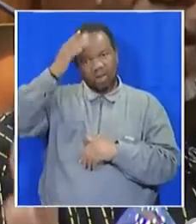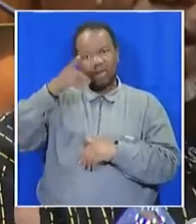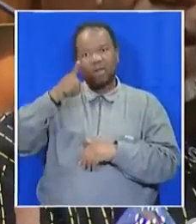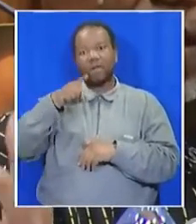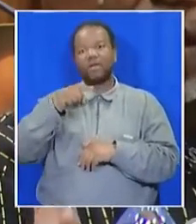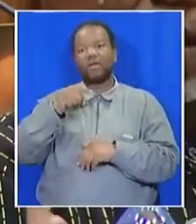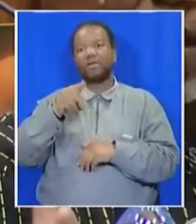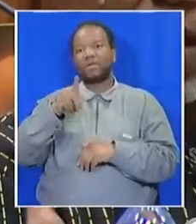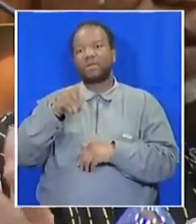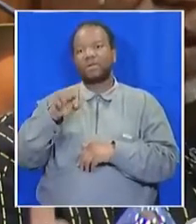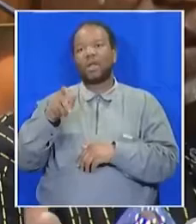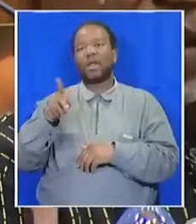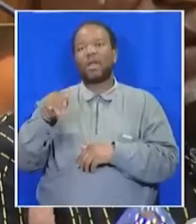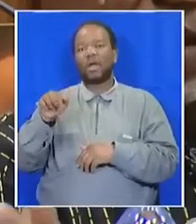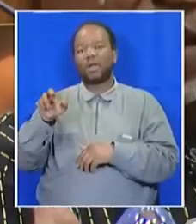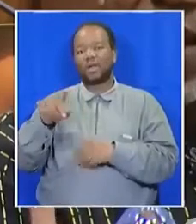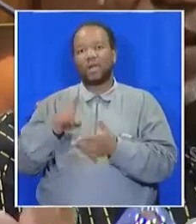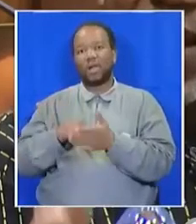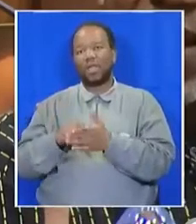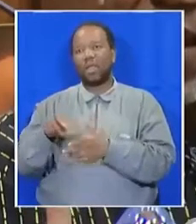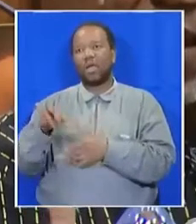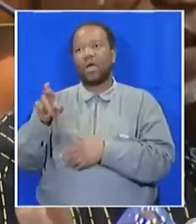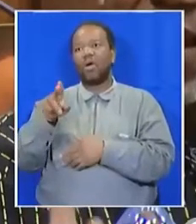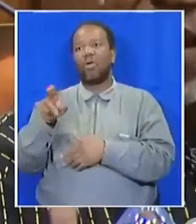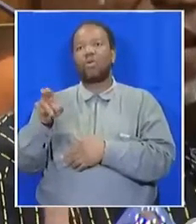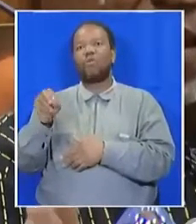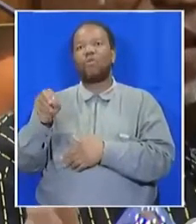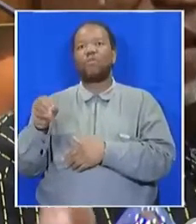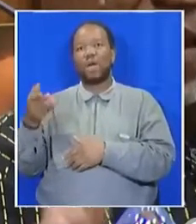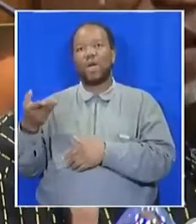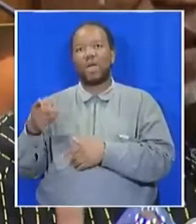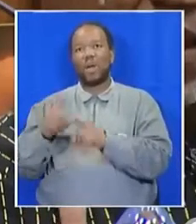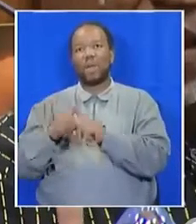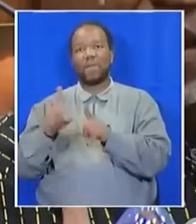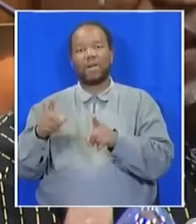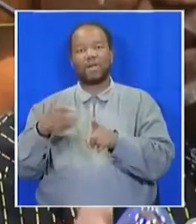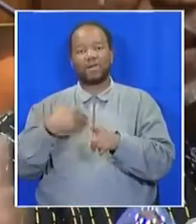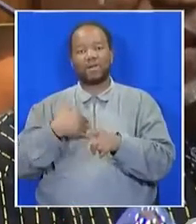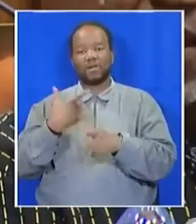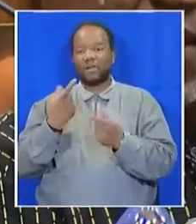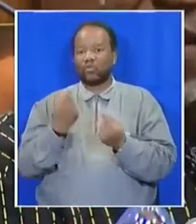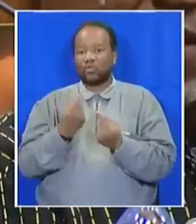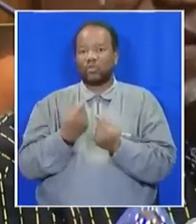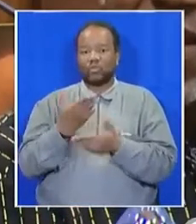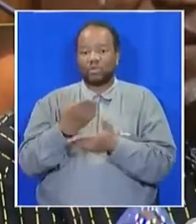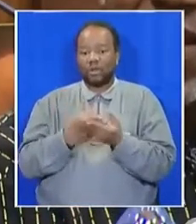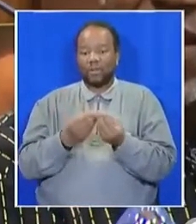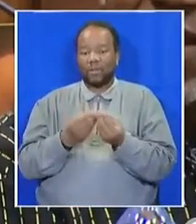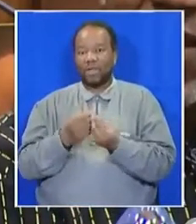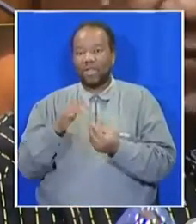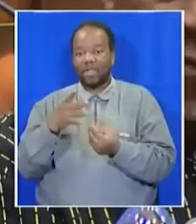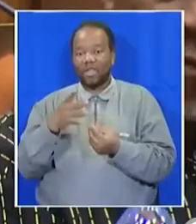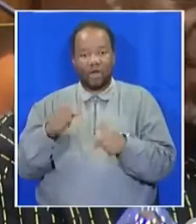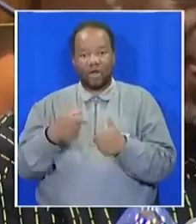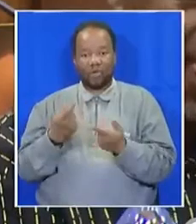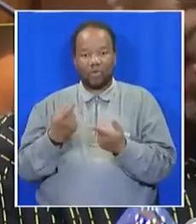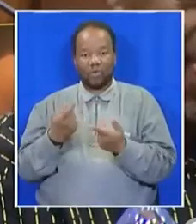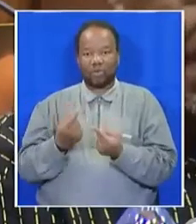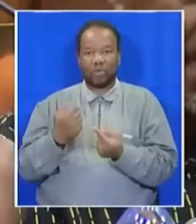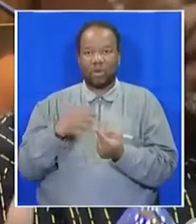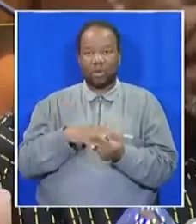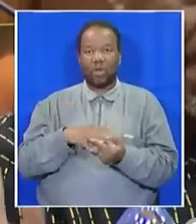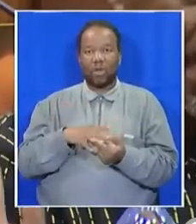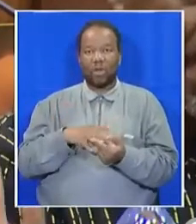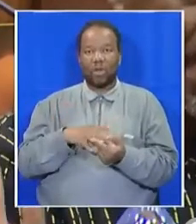had to do something otherwise. Mac was going to blow me out of the water. And this delegation was not even